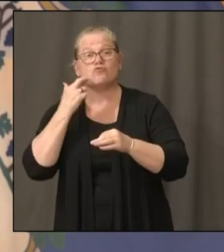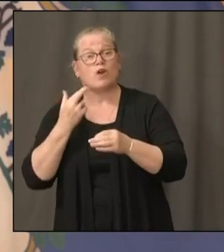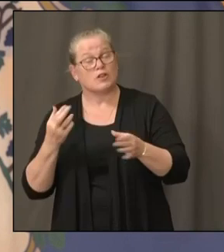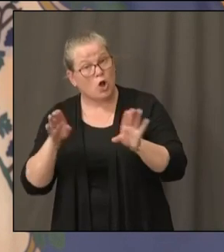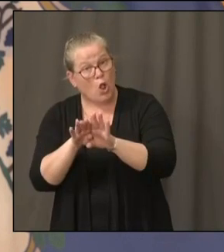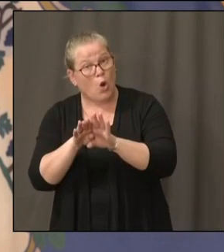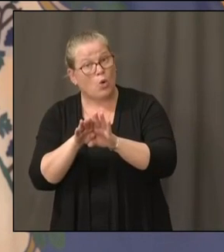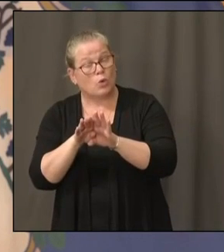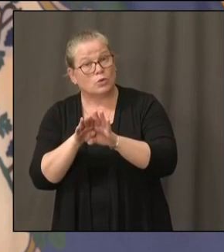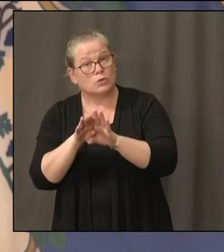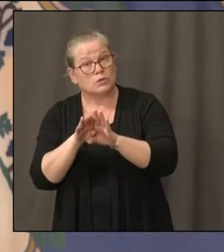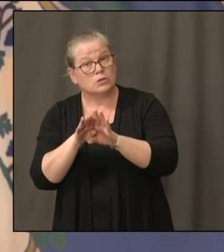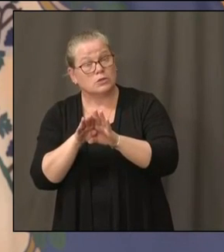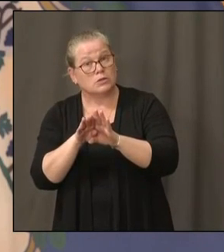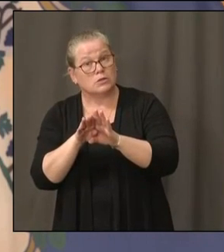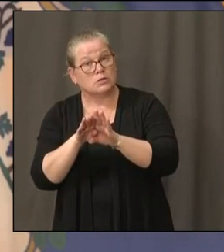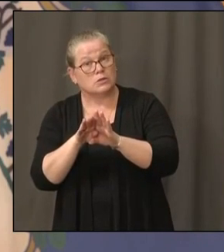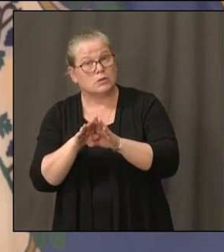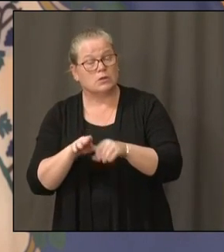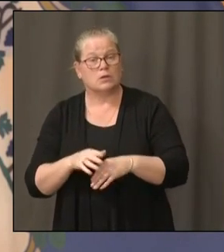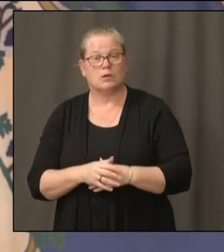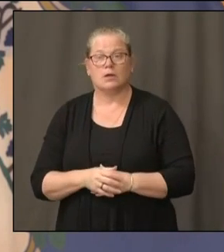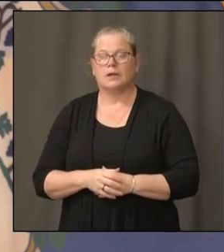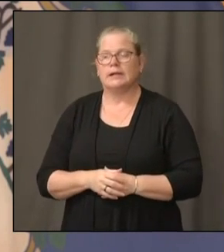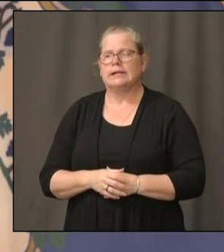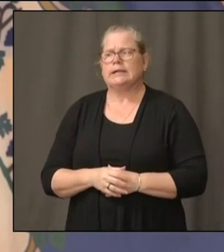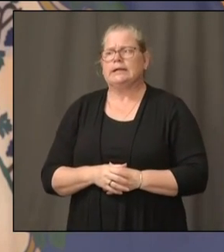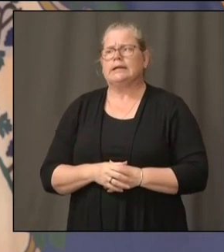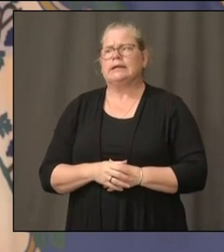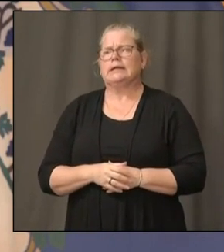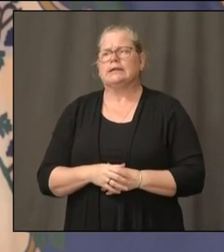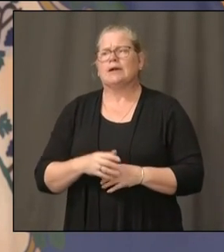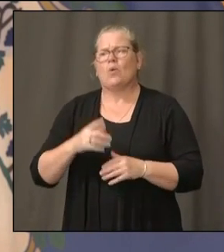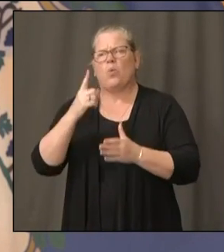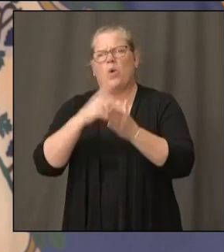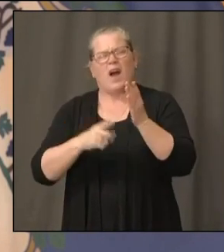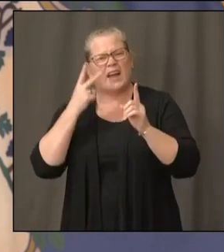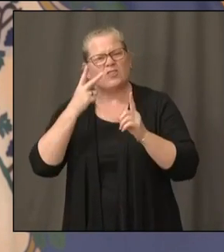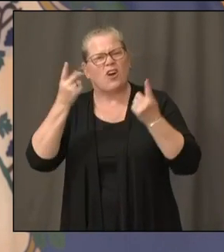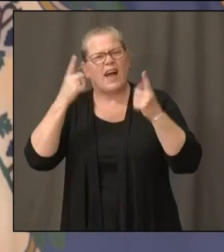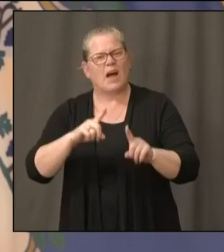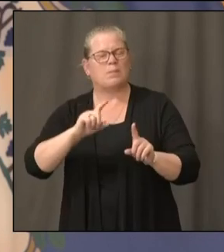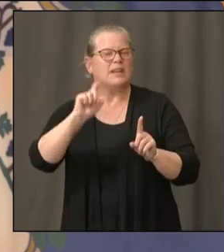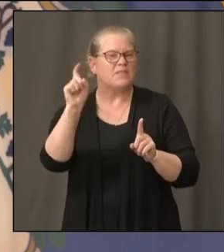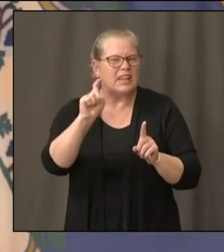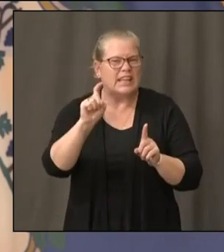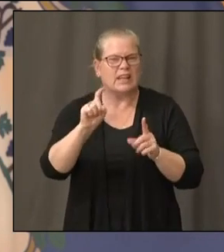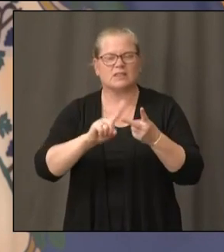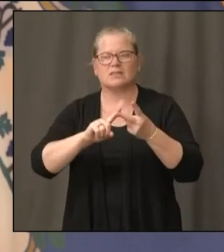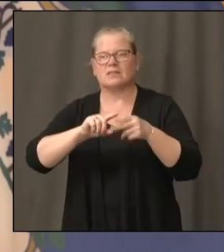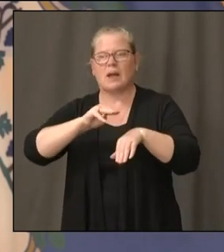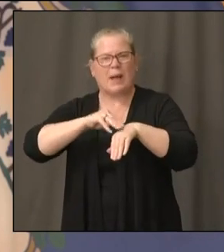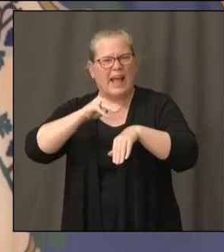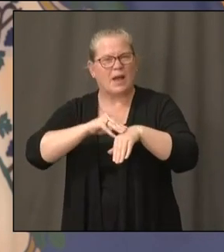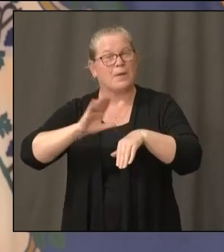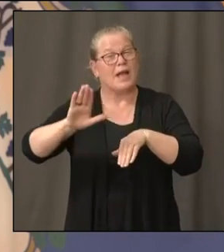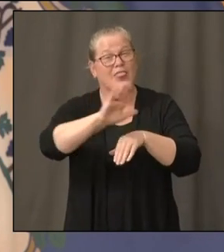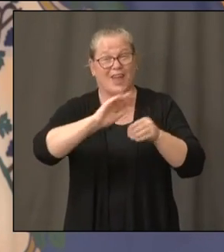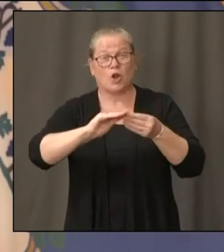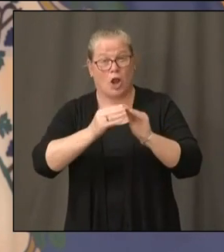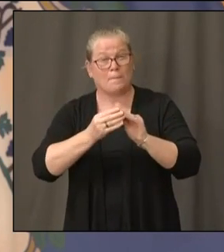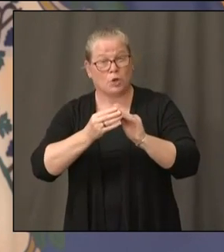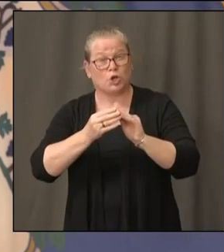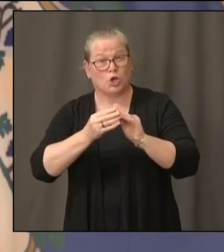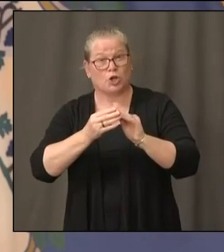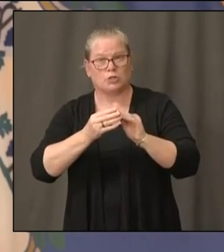worry if I saw the acceleration that I saw in Phoenix and Miami, not that they went up past,